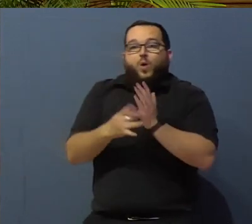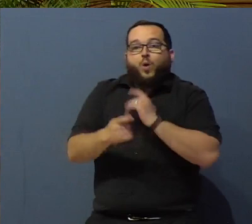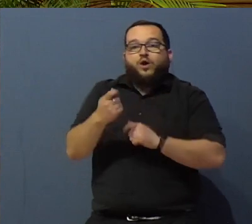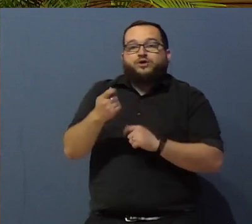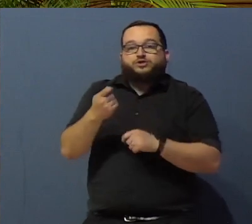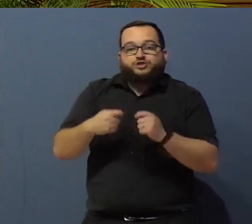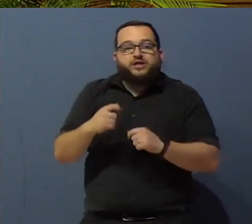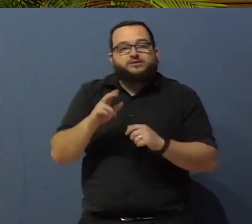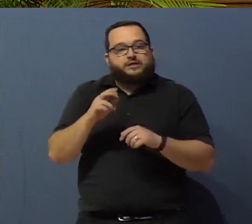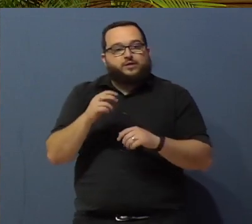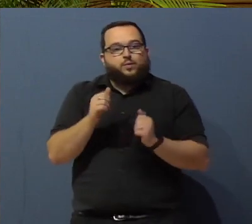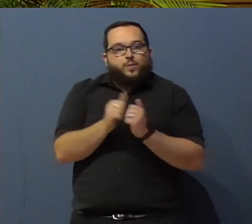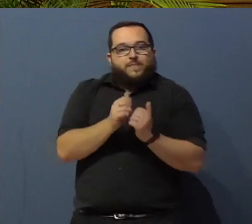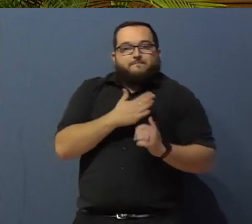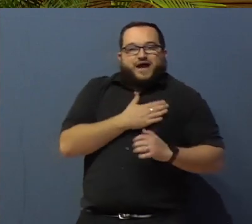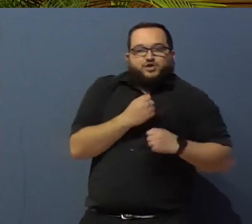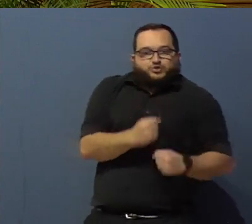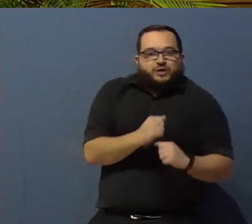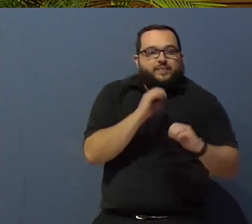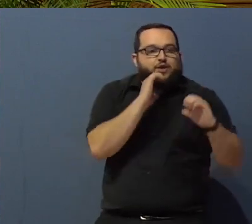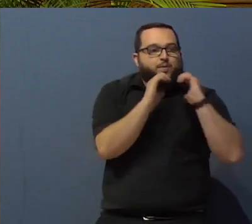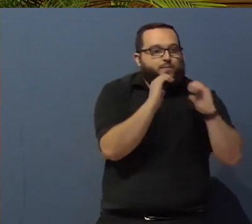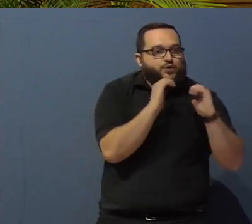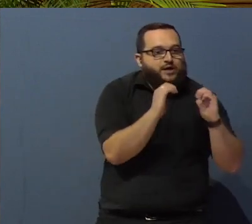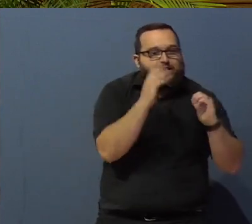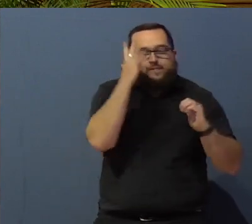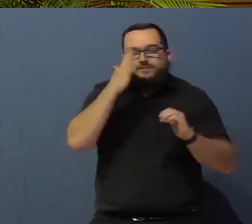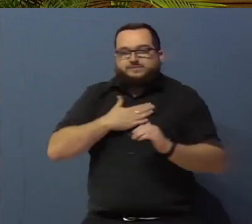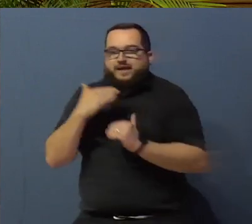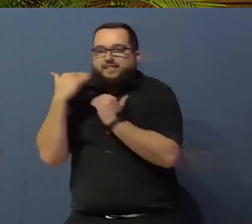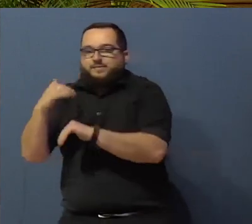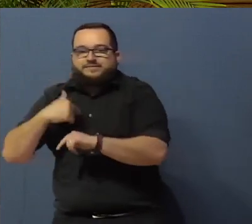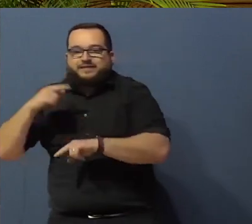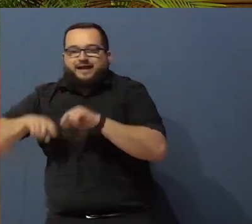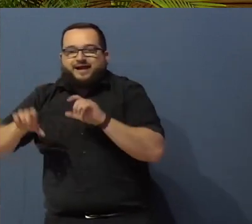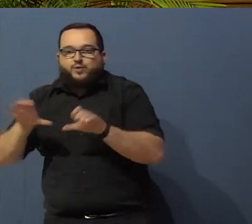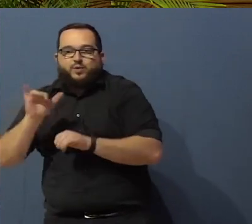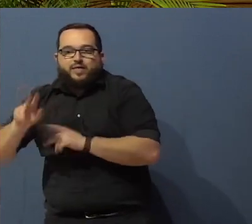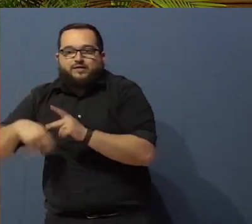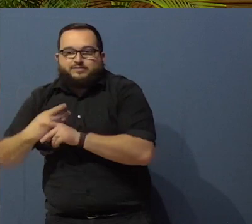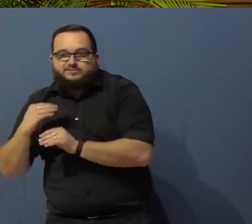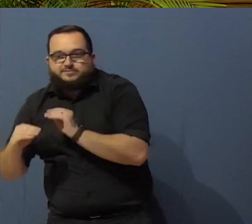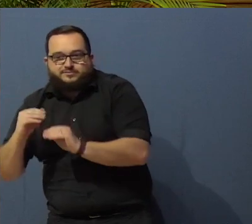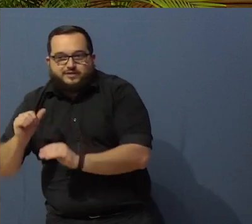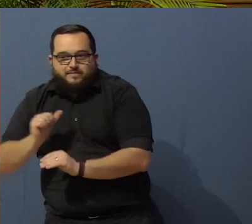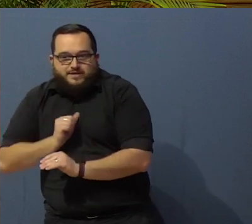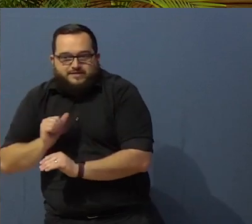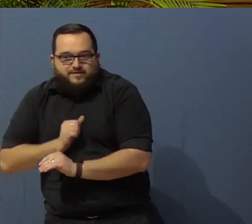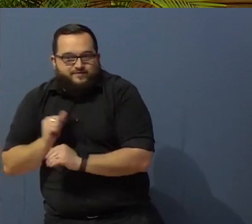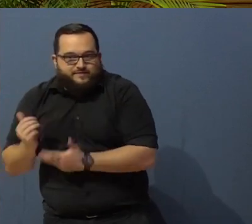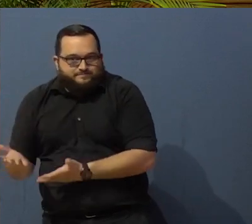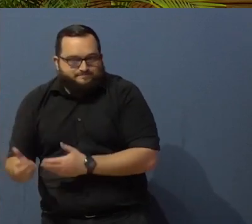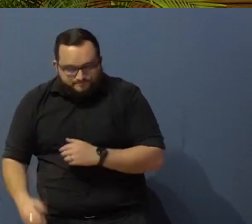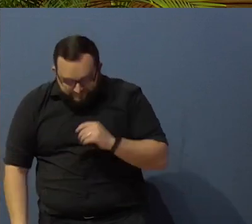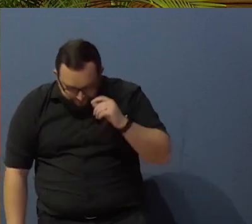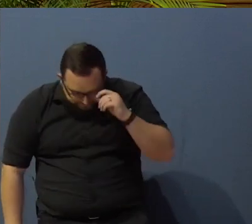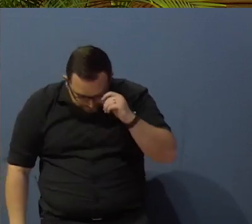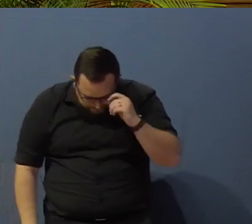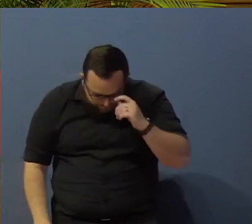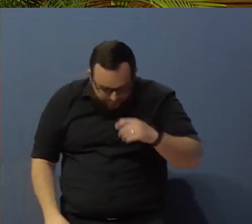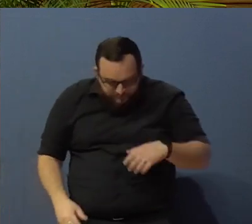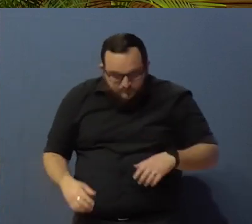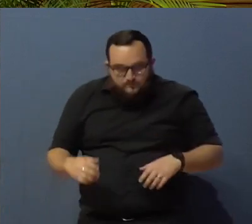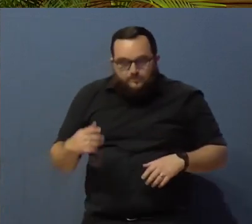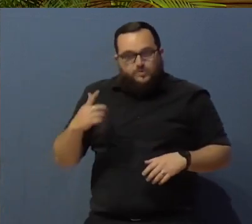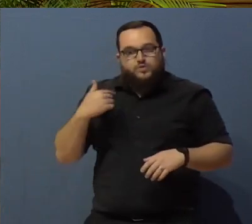my strength communication for my limitation, where, again, it's the area of handyman work. So we